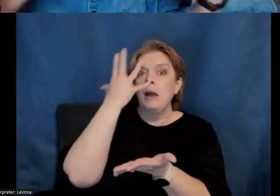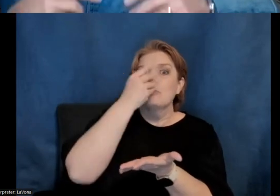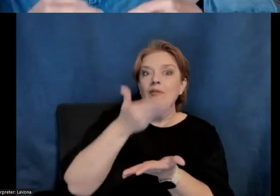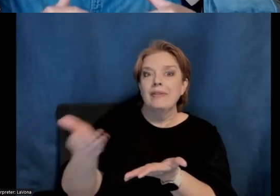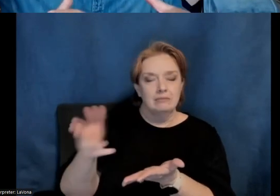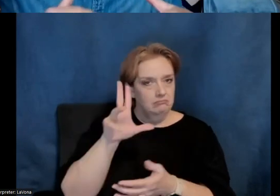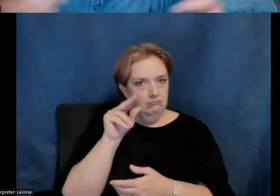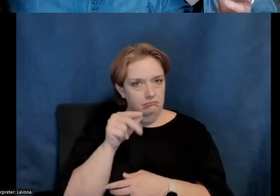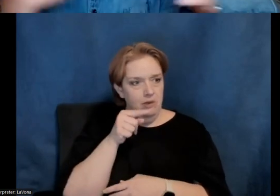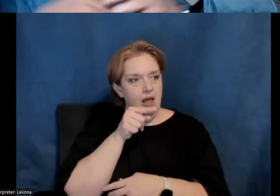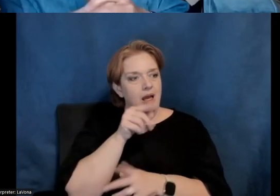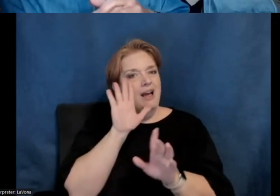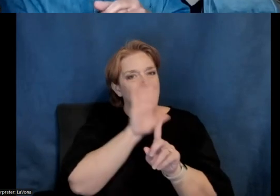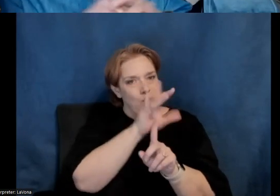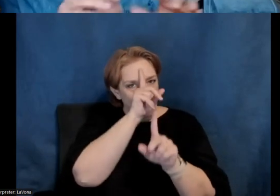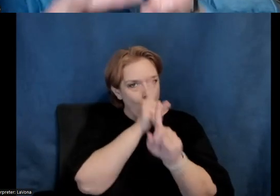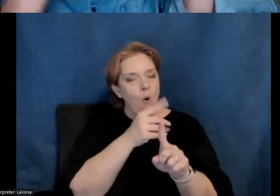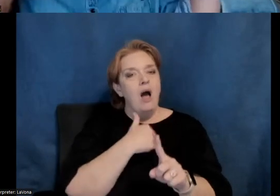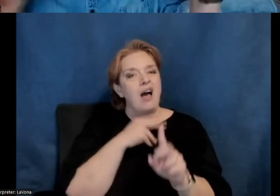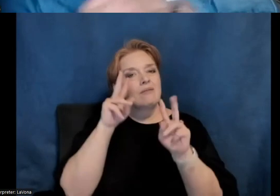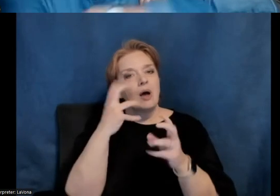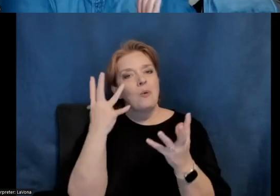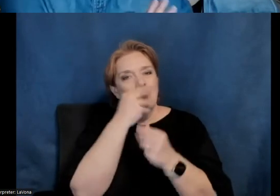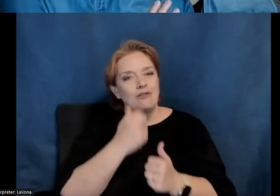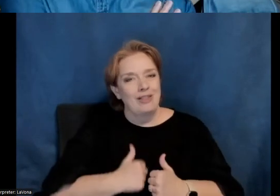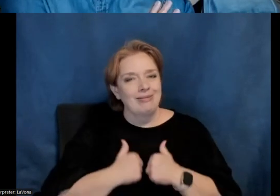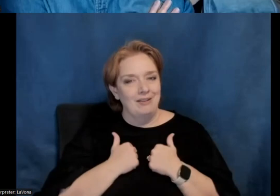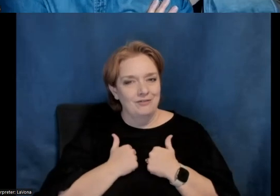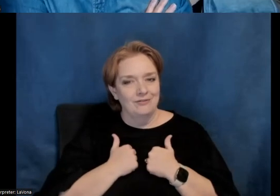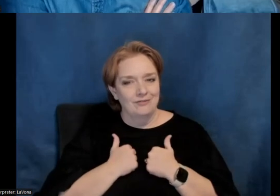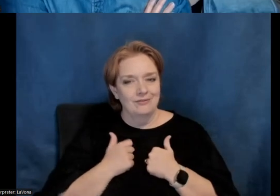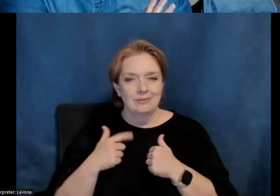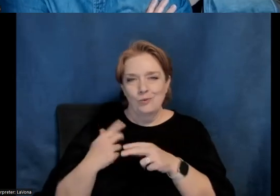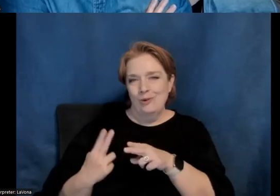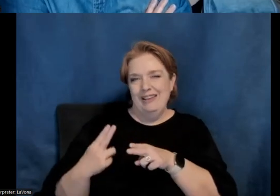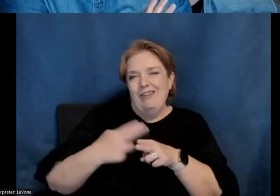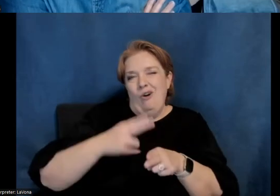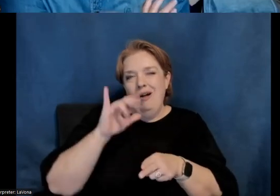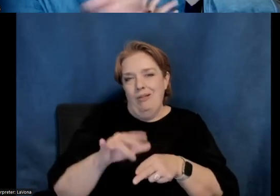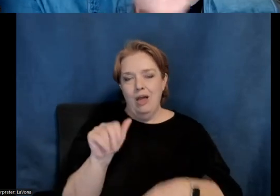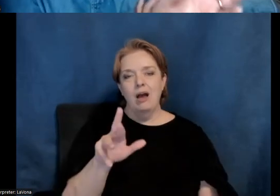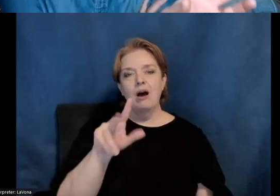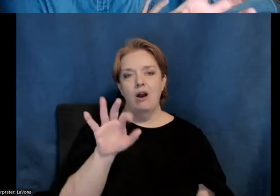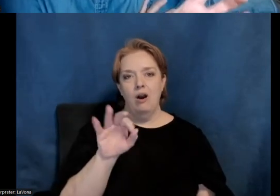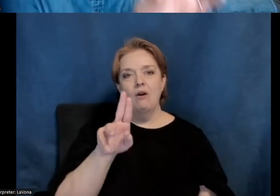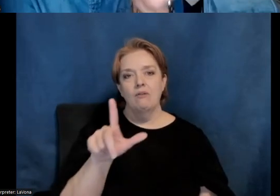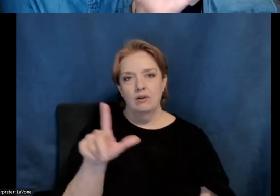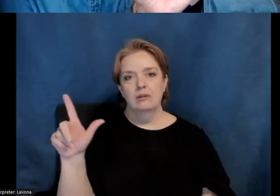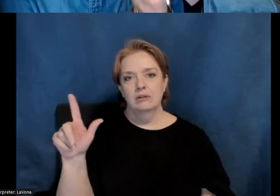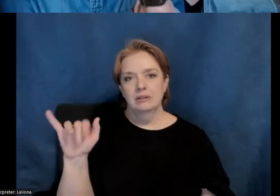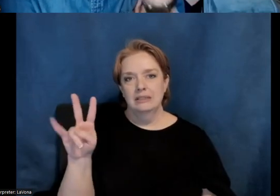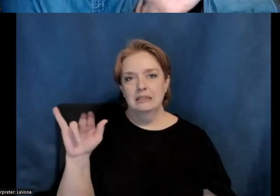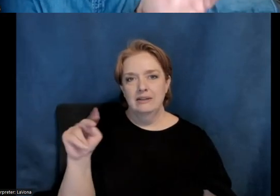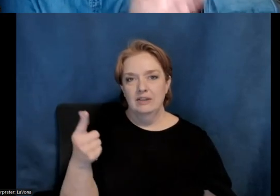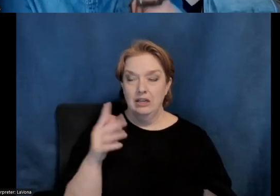object is to have a beautiful life. And then we kind of summarized that under the headline of the artful living idea of you can live a beautiful life.